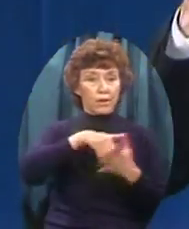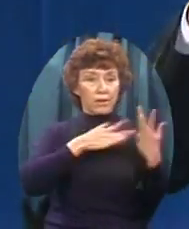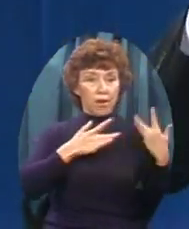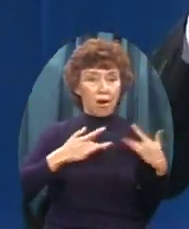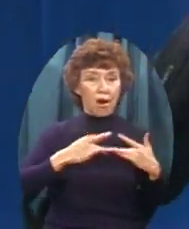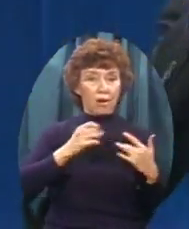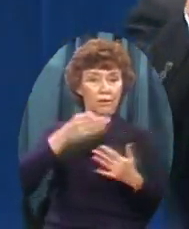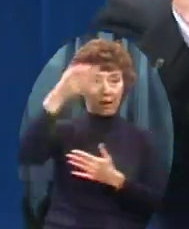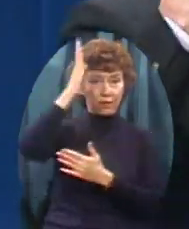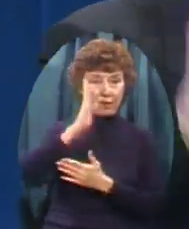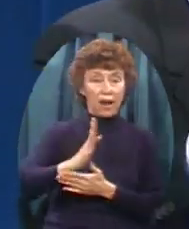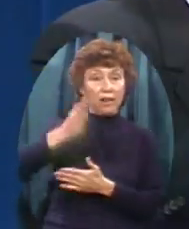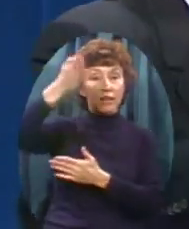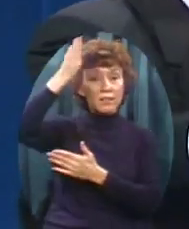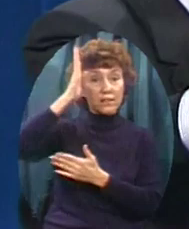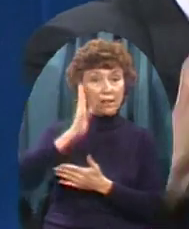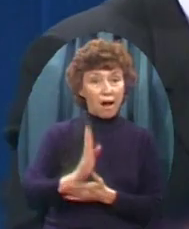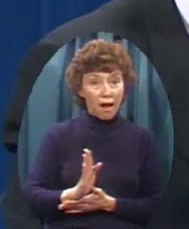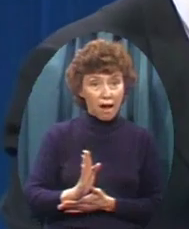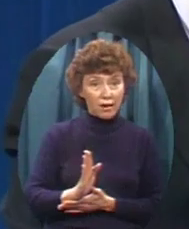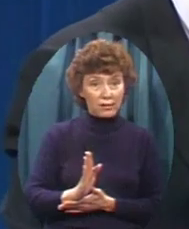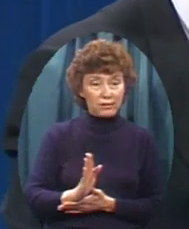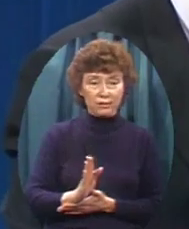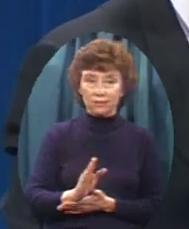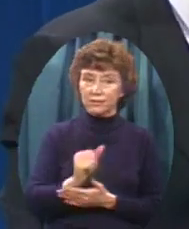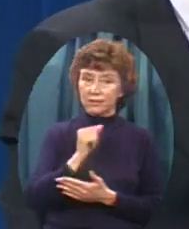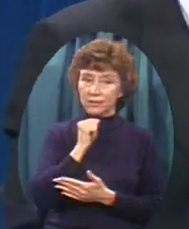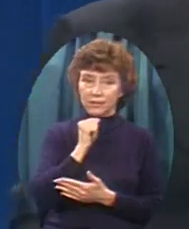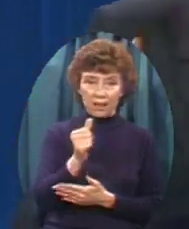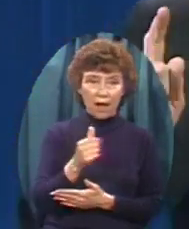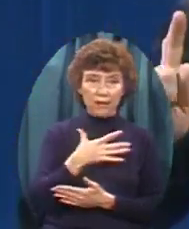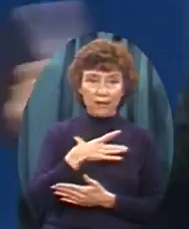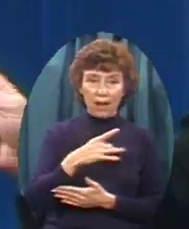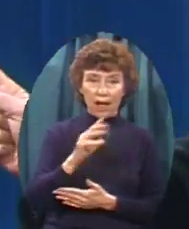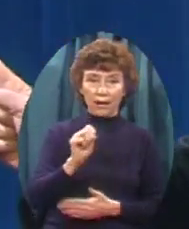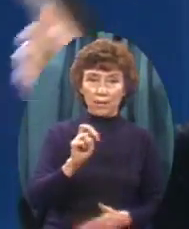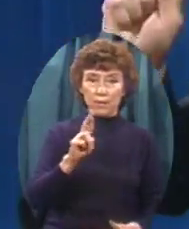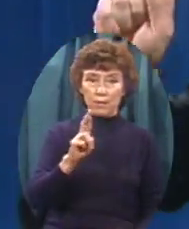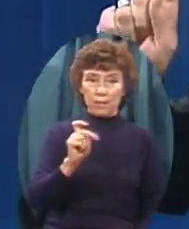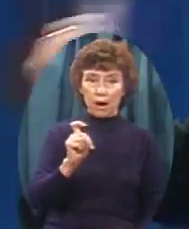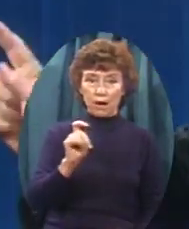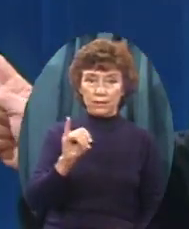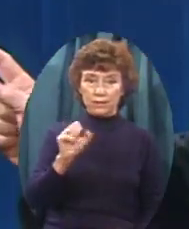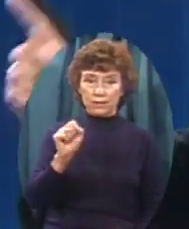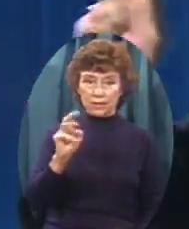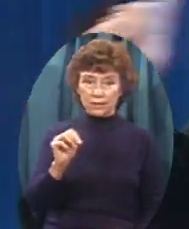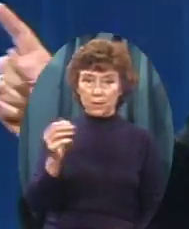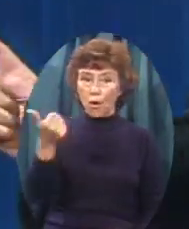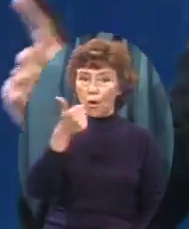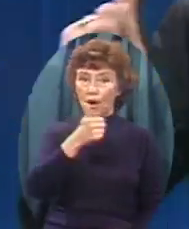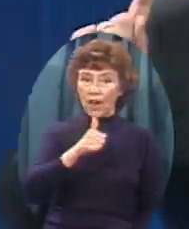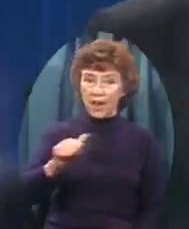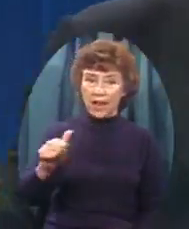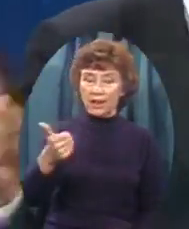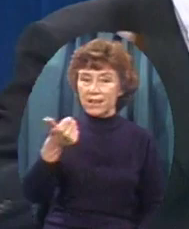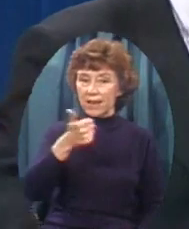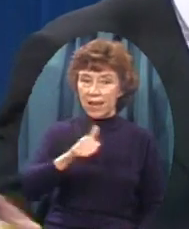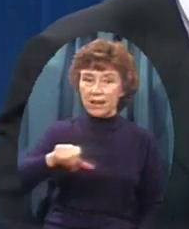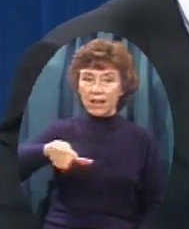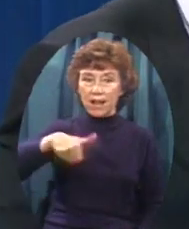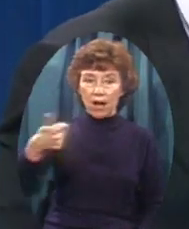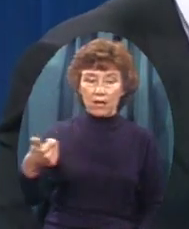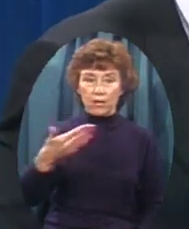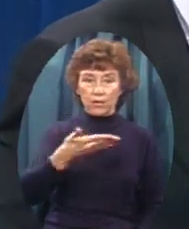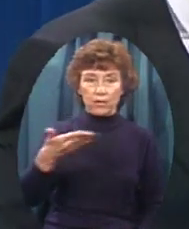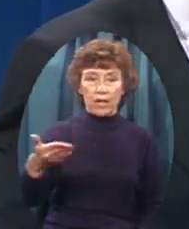God almighty Has nothing to do With Marxism Or any other system Of the bondage Of minds And men And